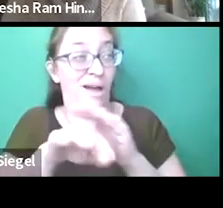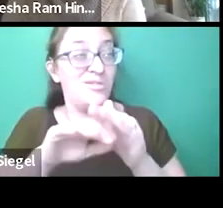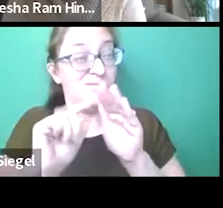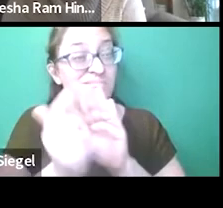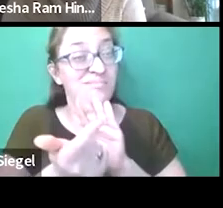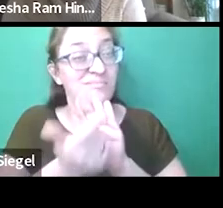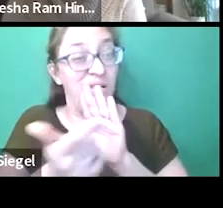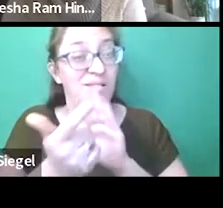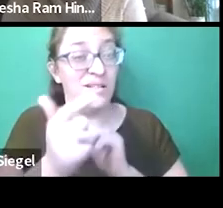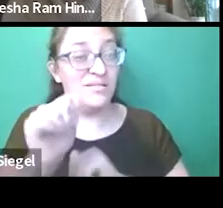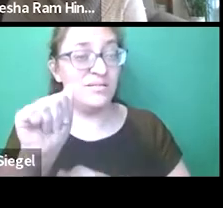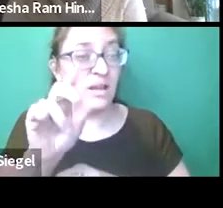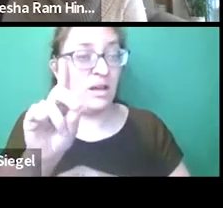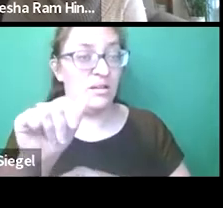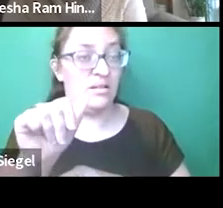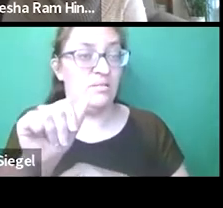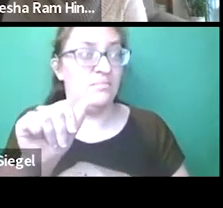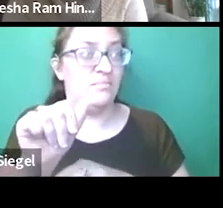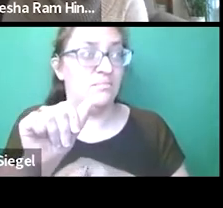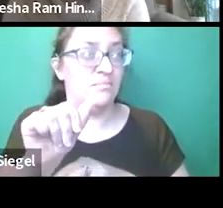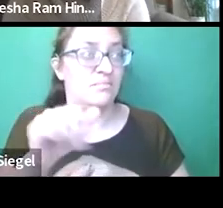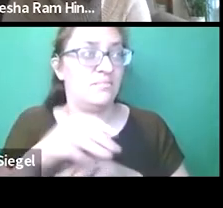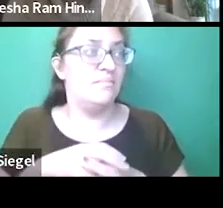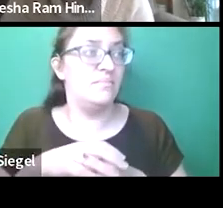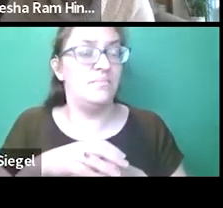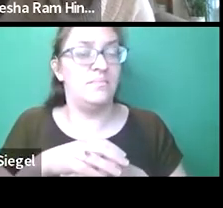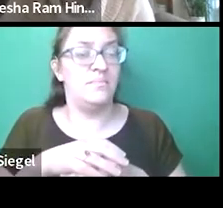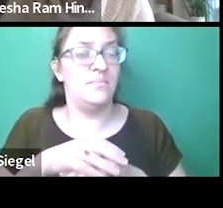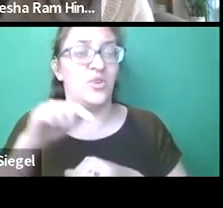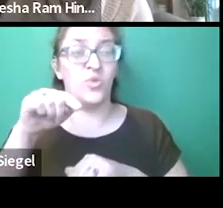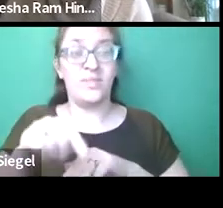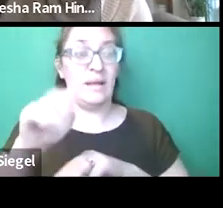Not providing this access violates the ADA.